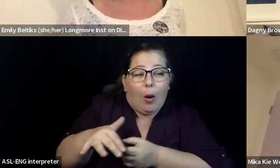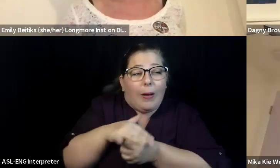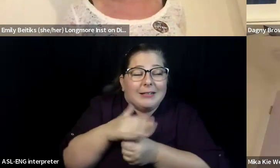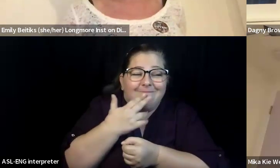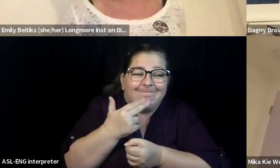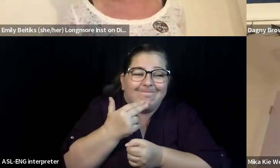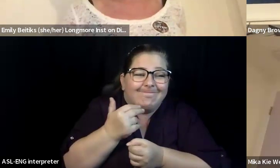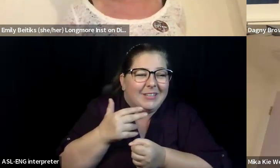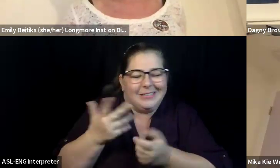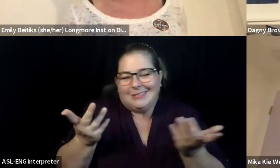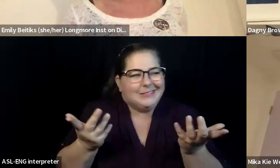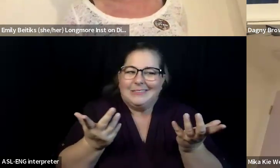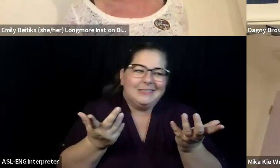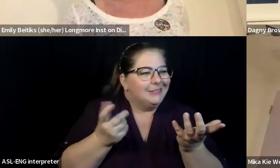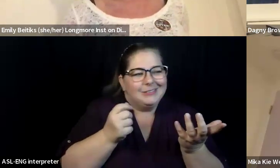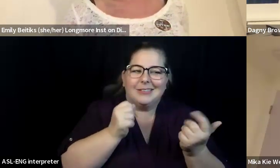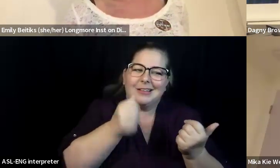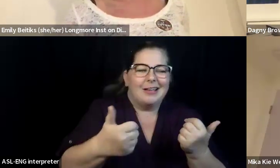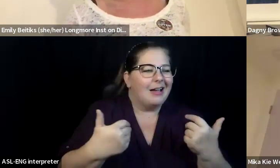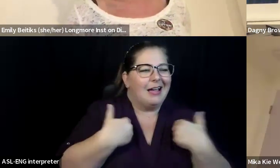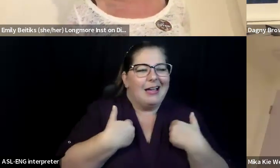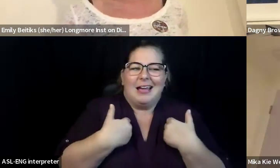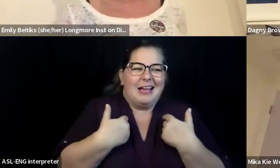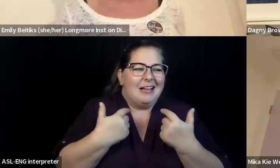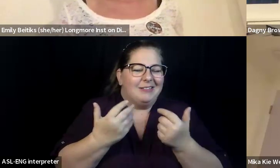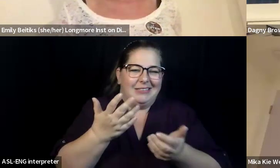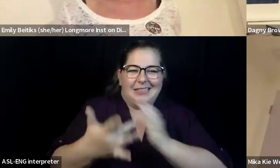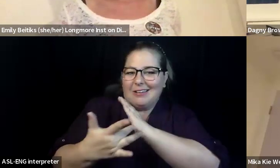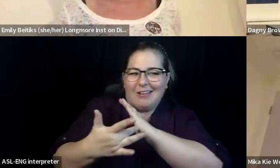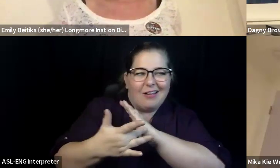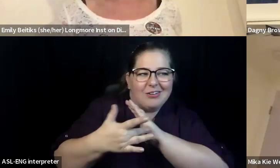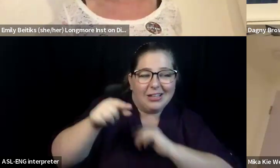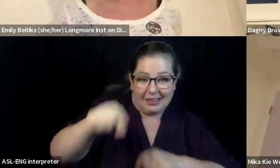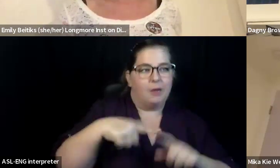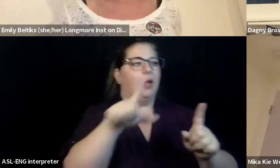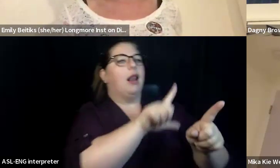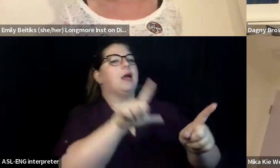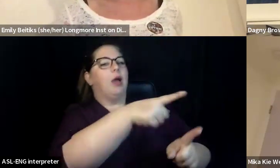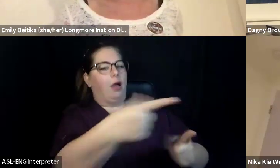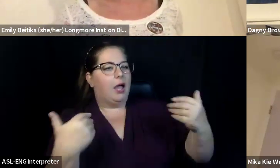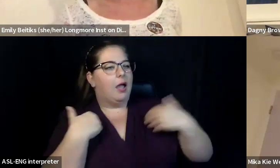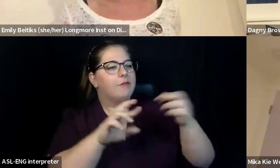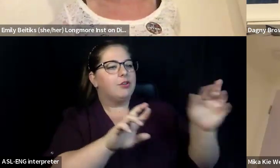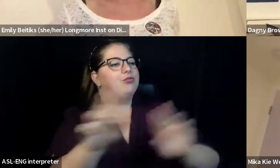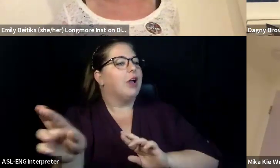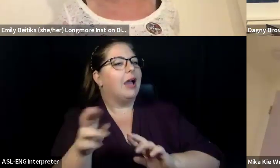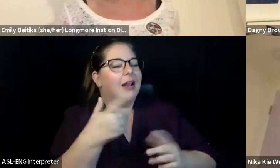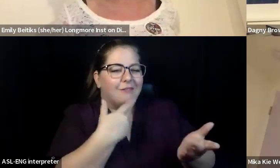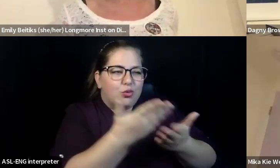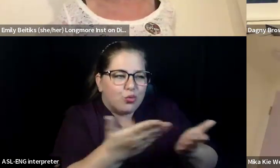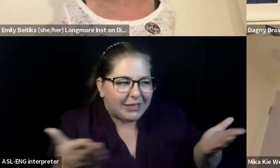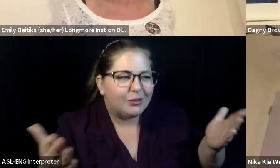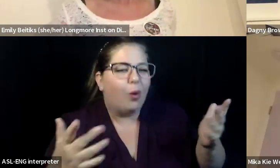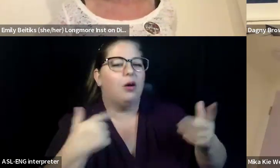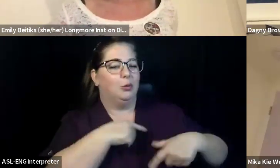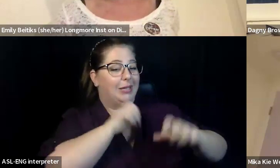the public library just has some pretty amazing disability resources. Um, so really developing partnerships to extend what we